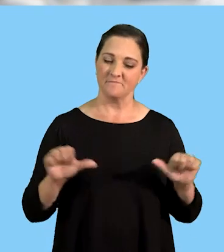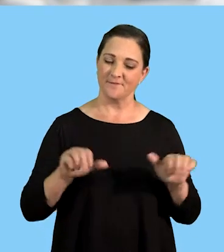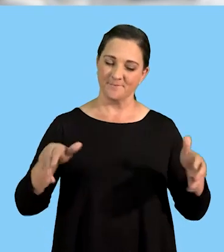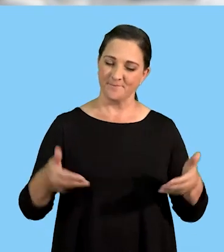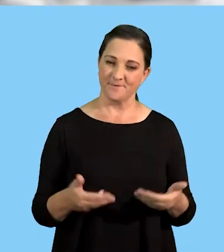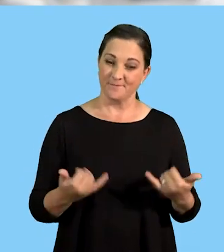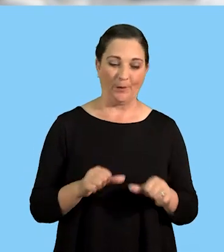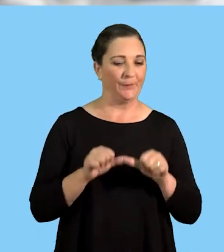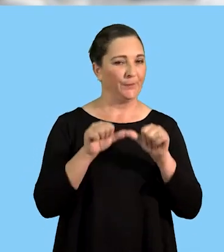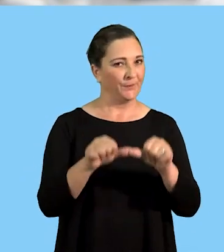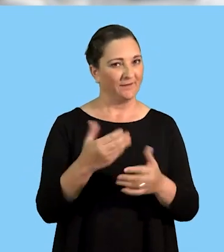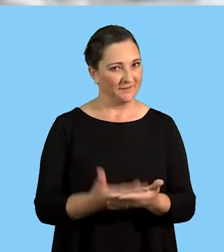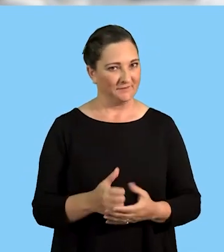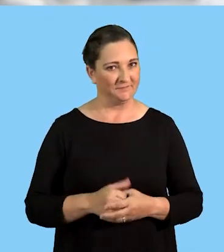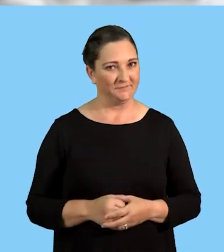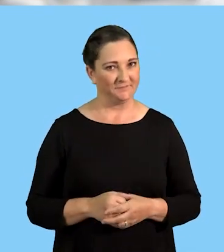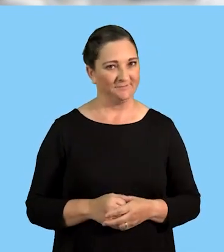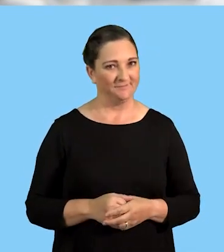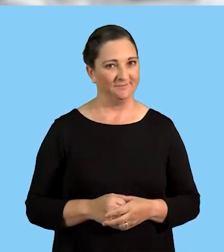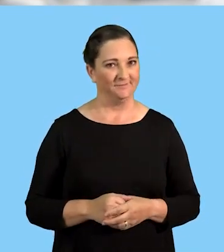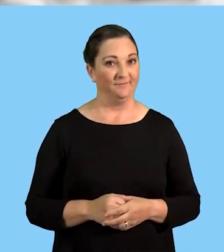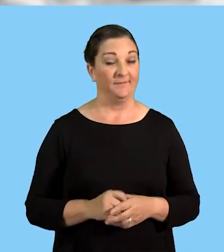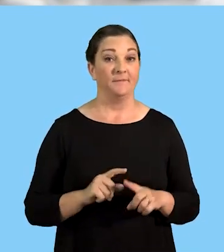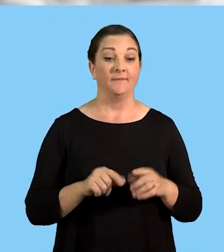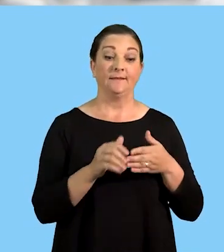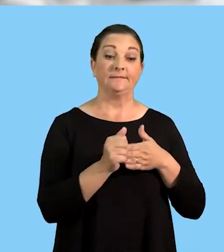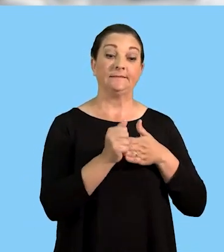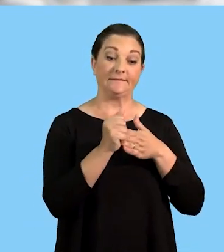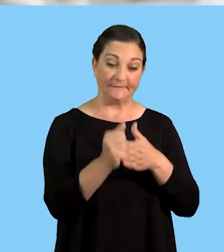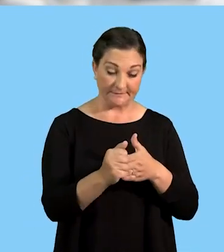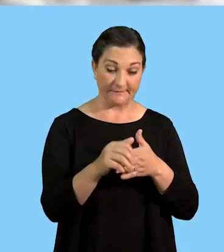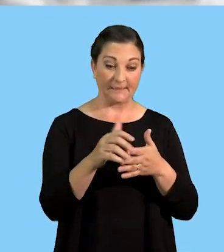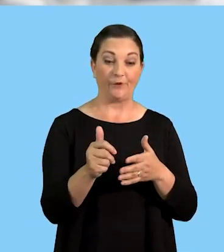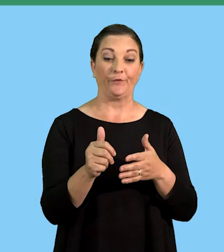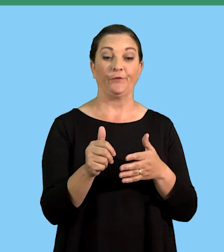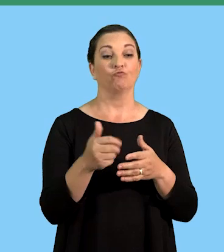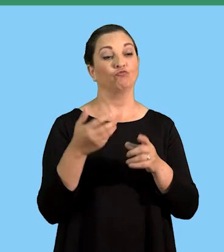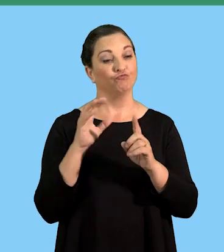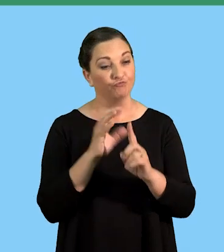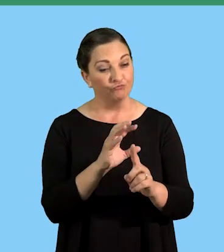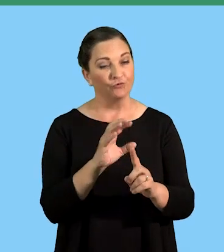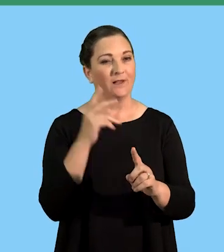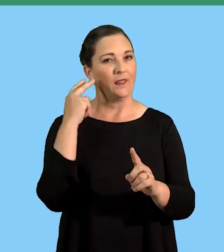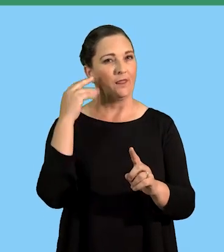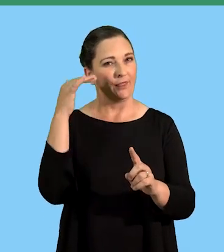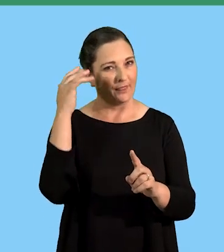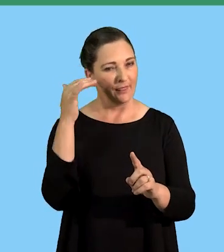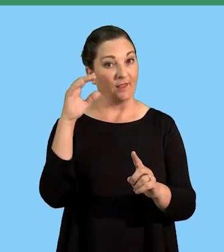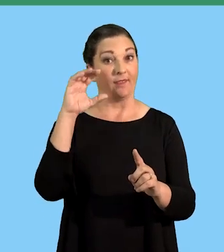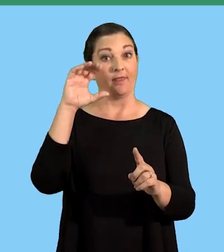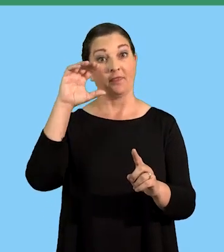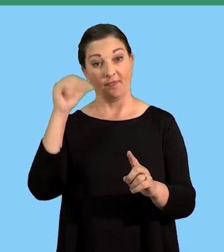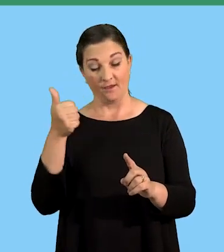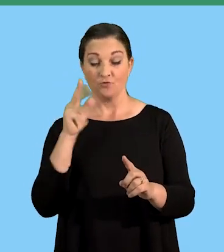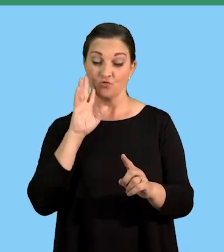Welcome back. Let us continue with the leaders and followers theory, then look into the role of personal